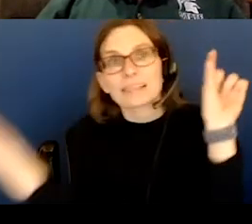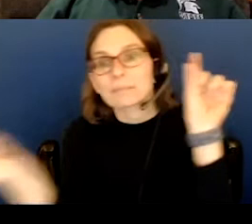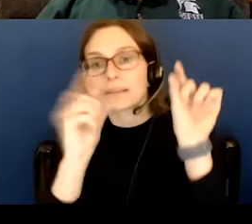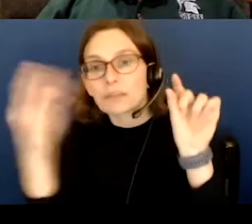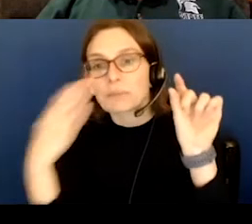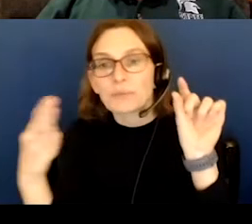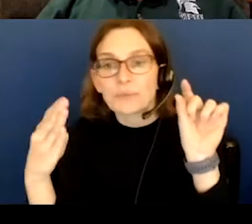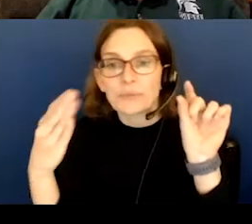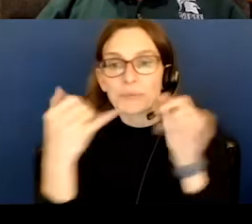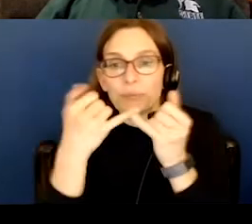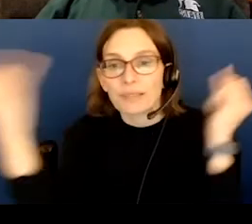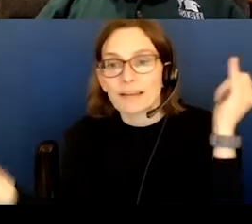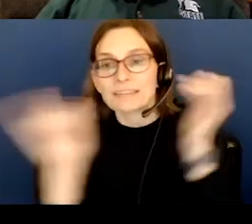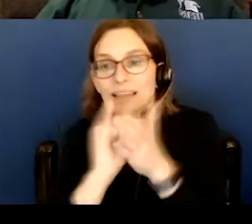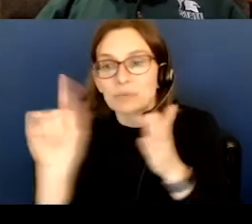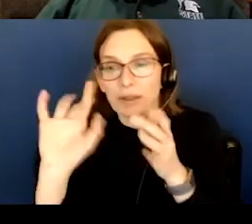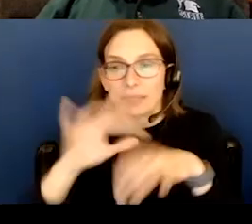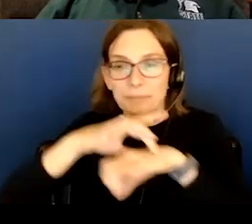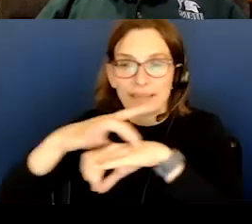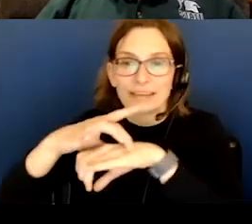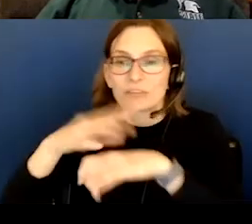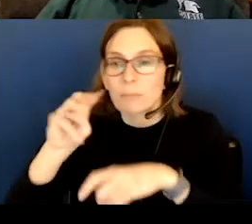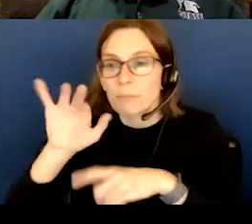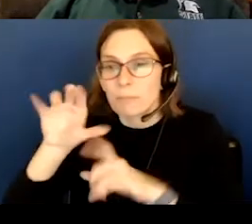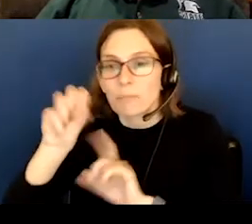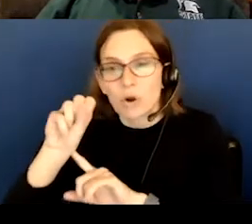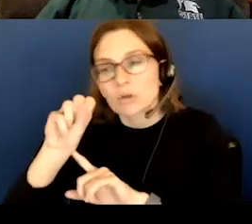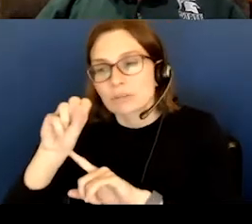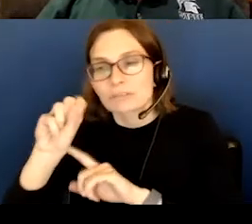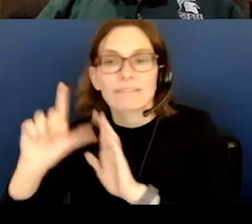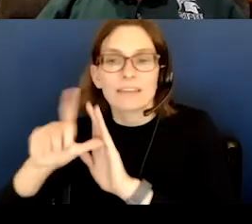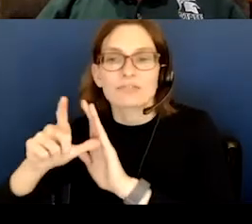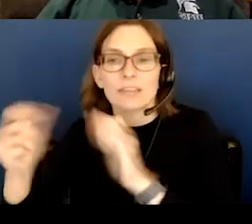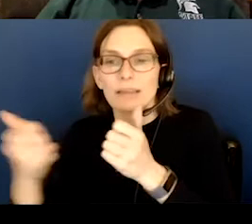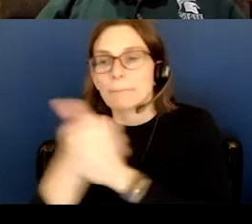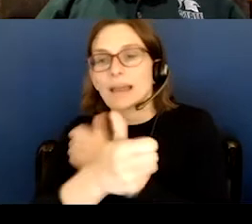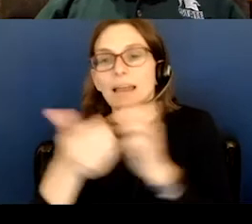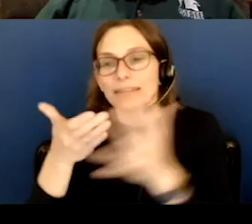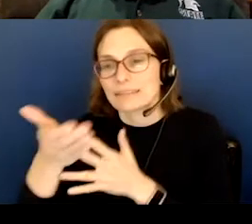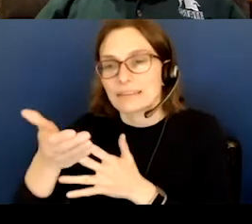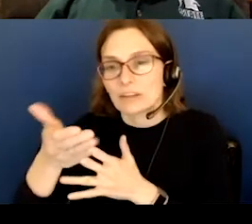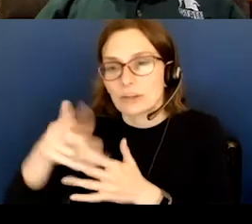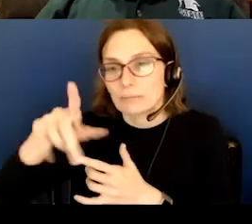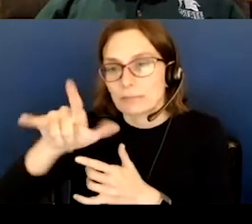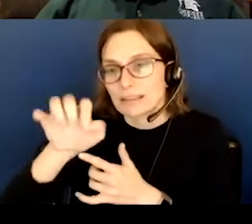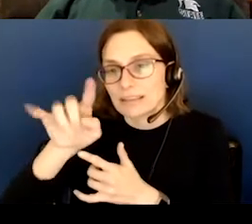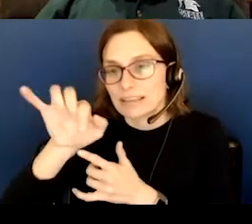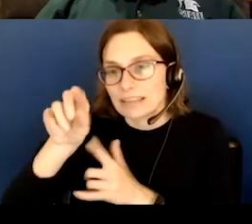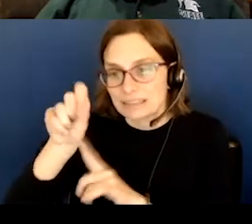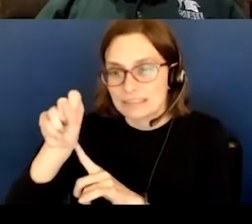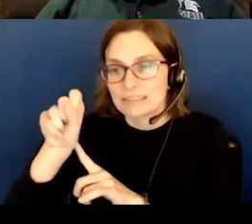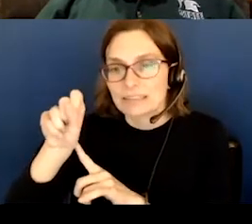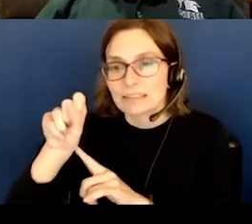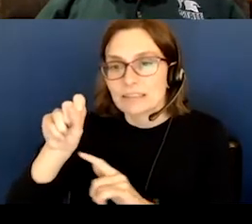the sun travel along this, which means Mars will eventually, all the planets eventually pass near the Pleiades. Well, I mentioned